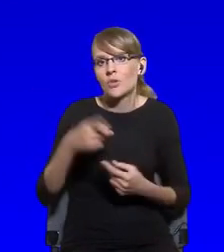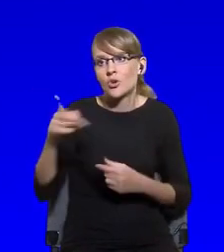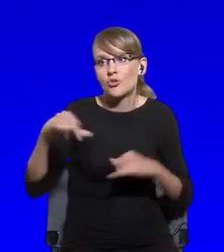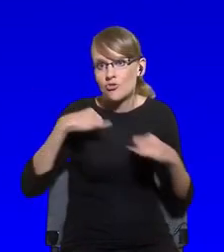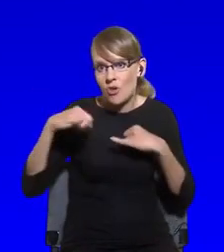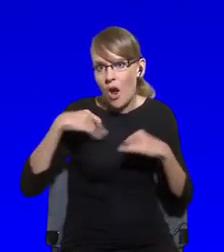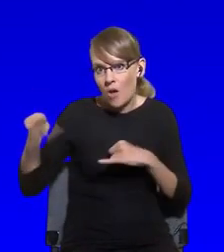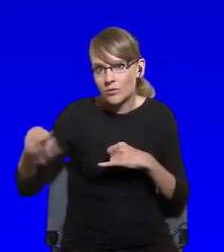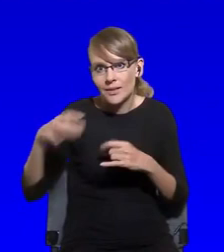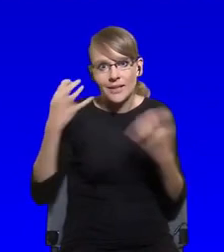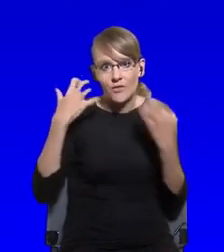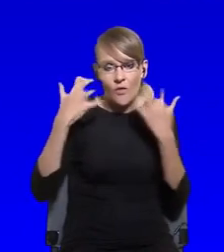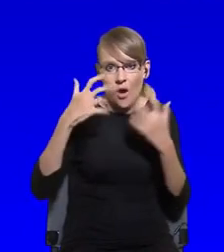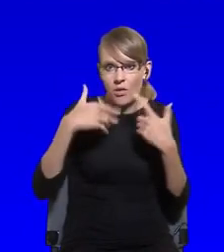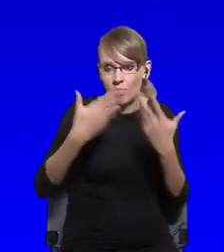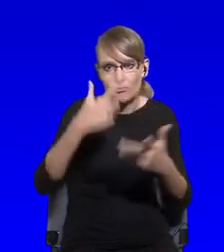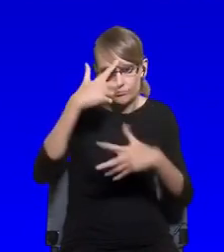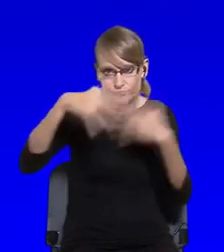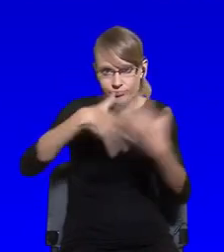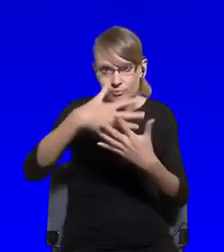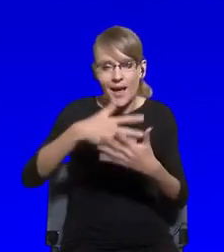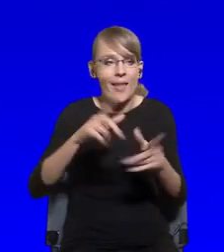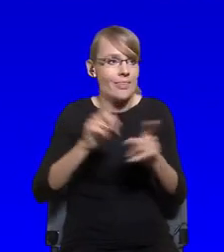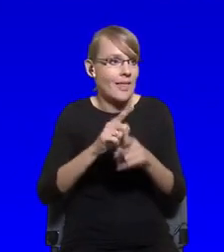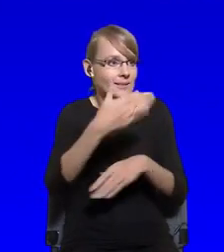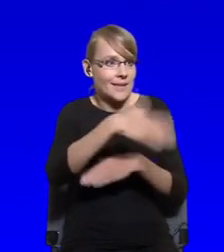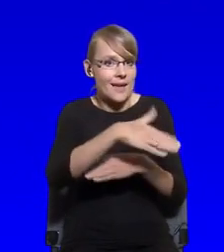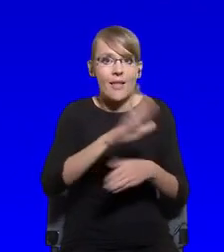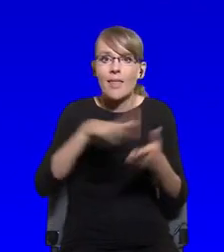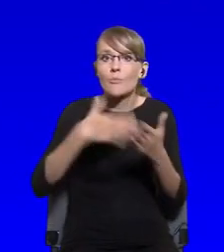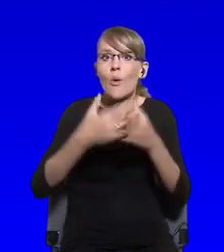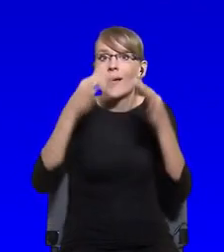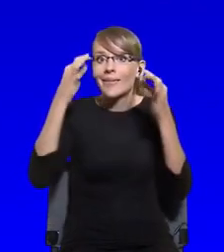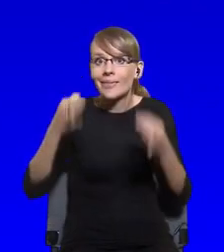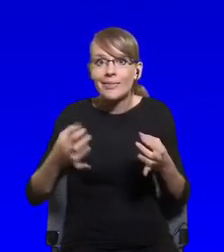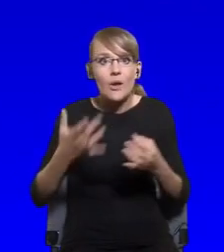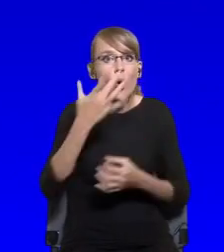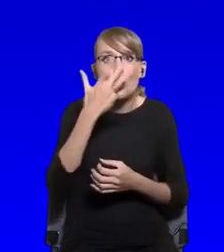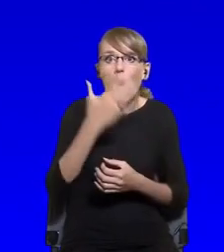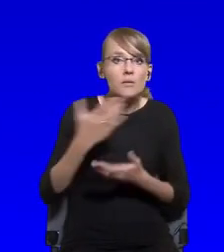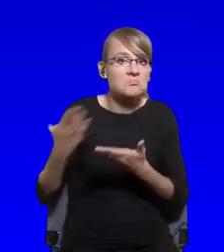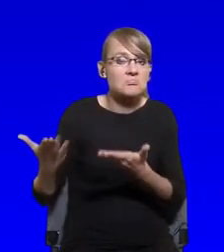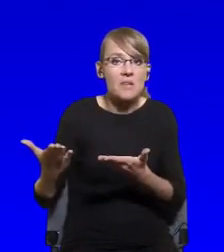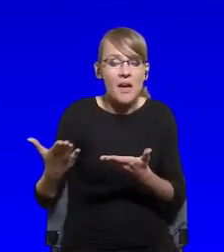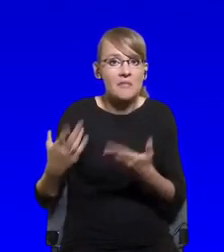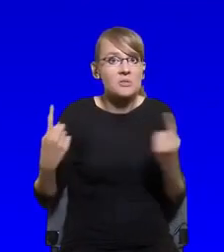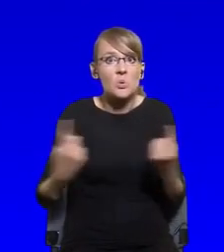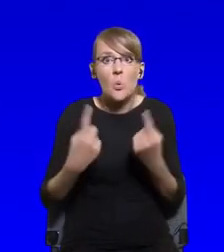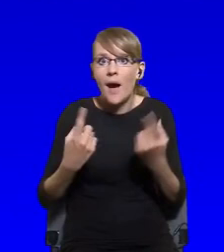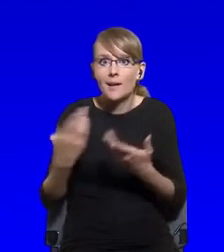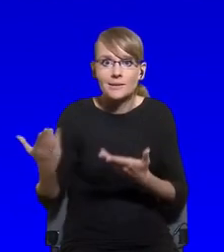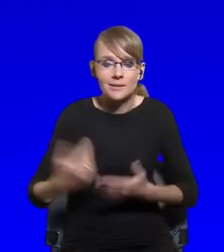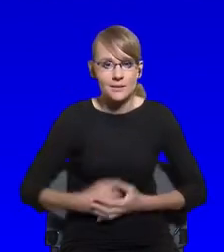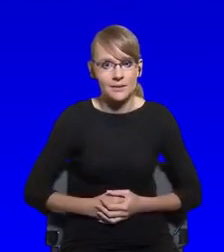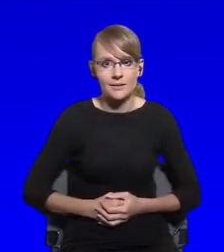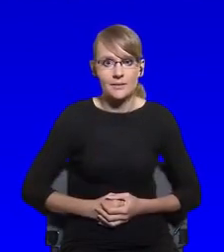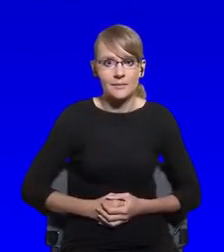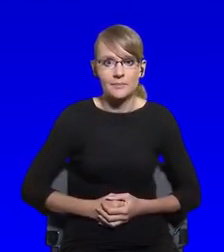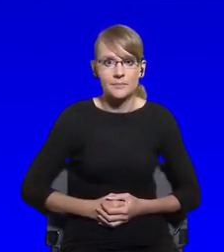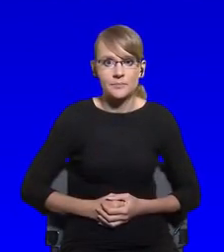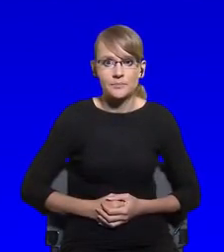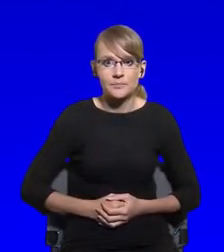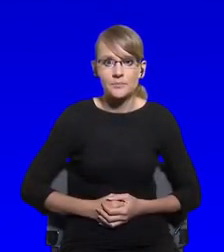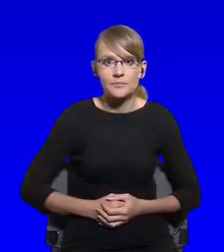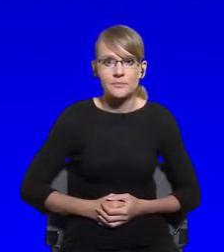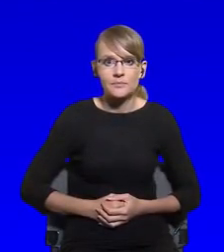happening with China, for instance, and Russia to some extent, and as the viewer suggested, has contributed